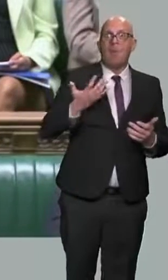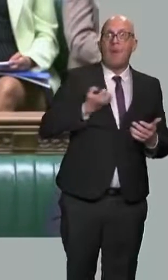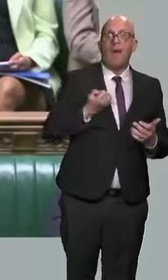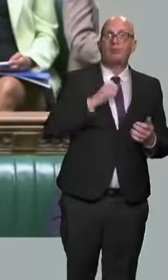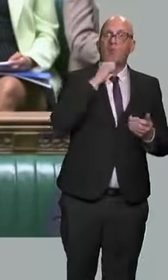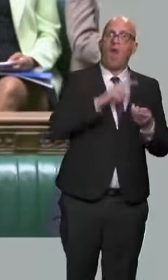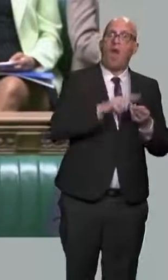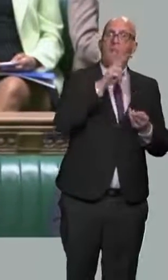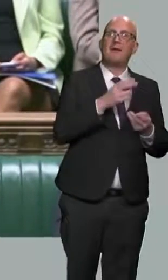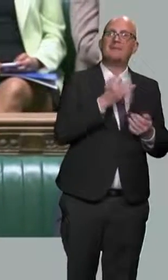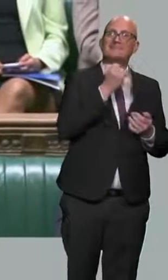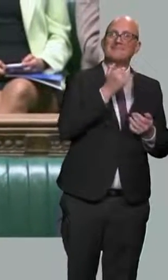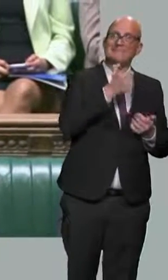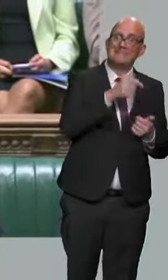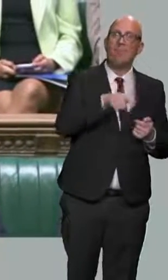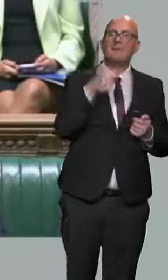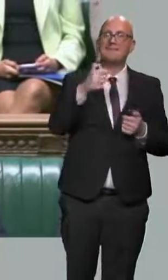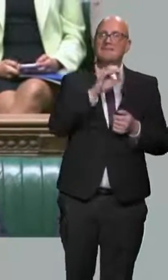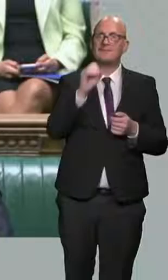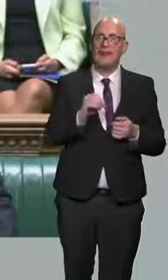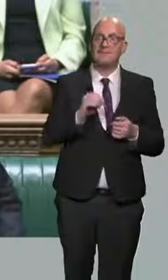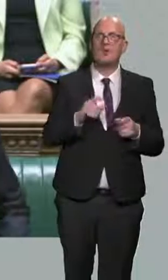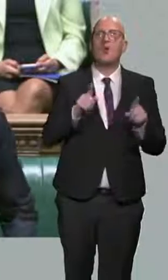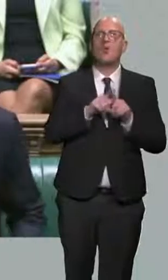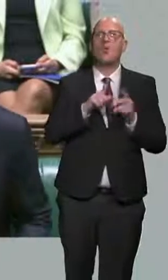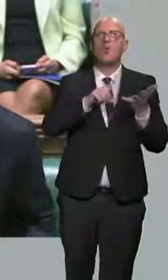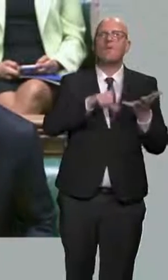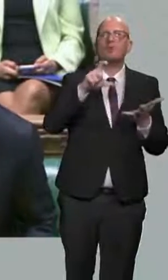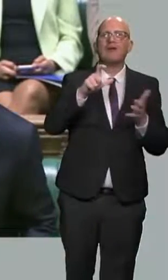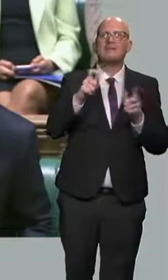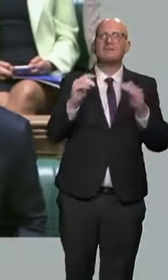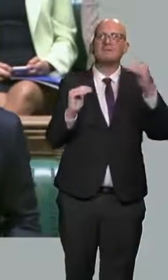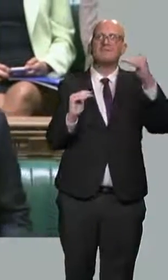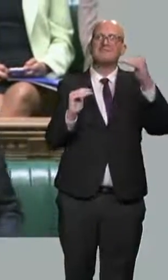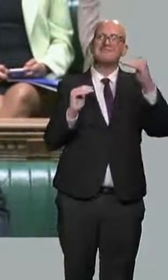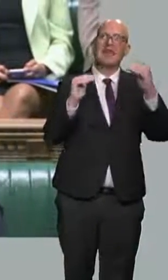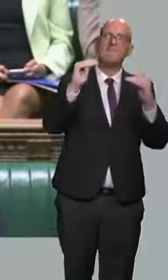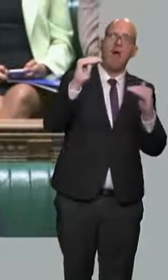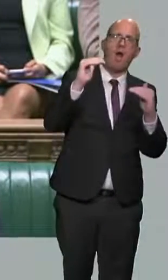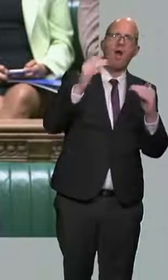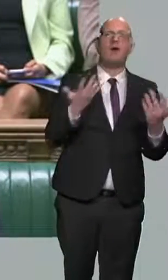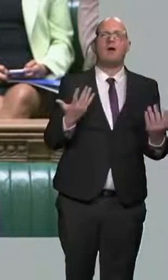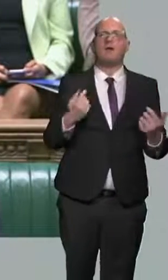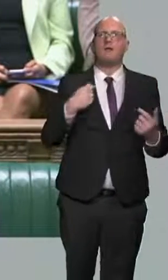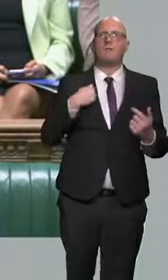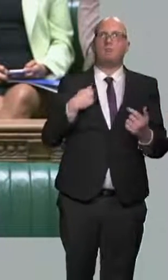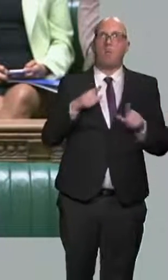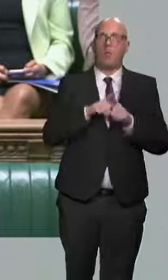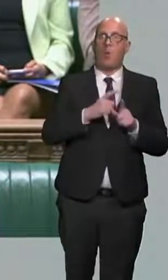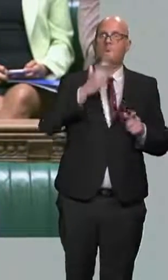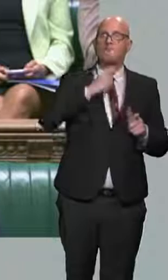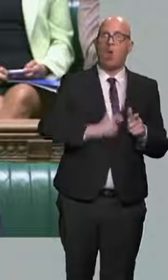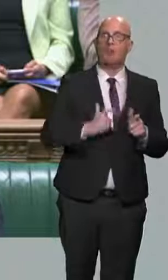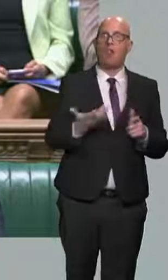6.6 per cent, by cutting the UC taper rate, and, indeed, by the increase in personal thresholds today, taken